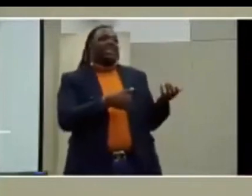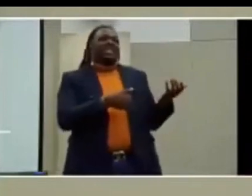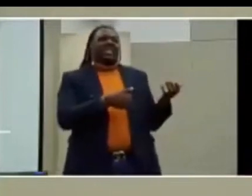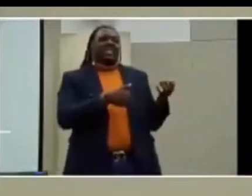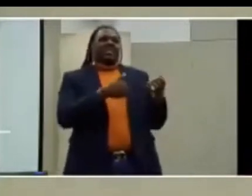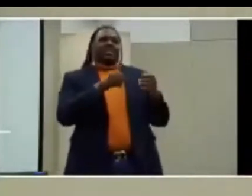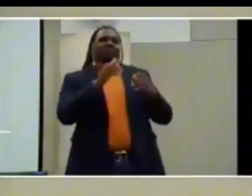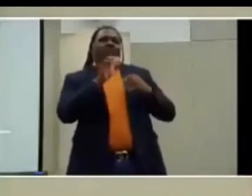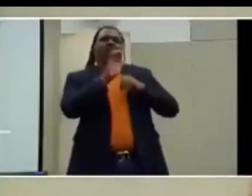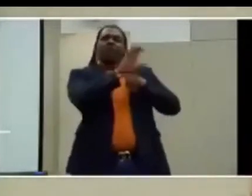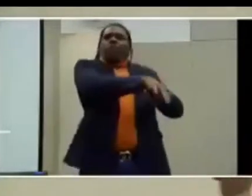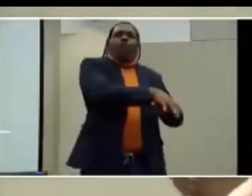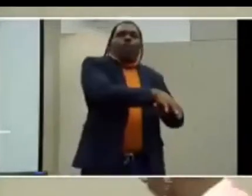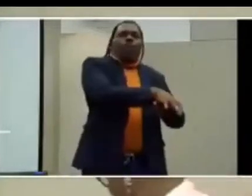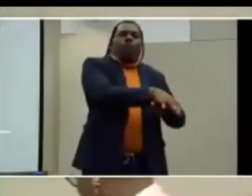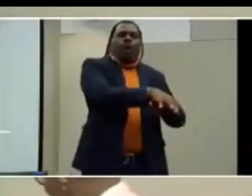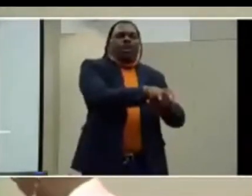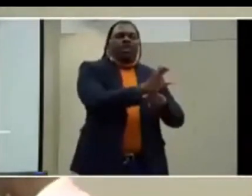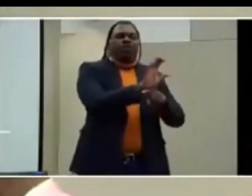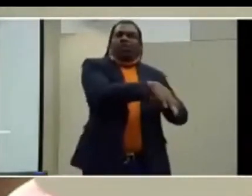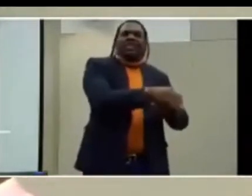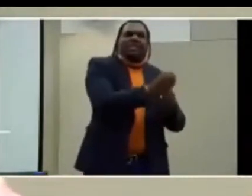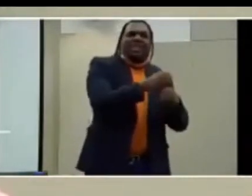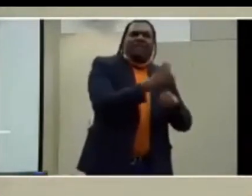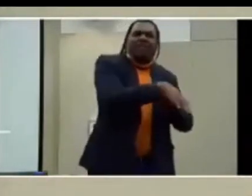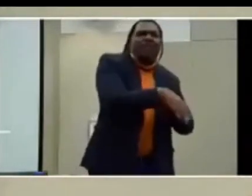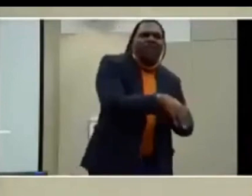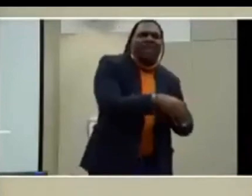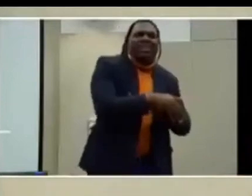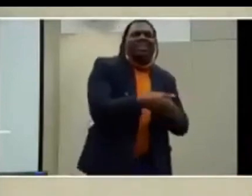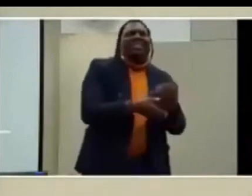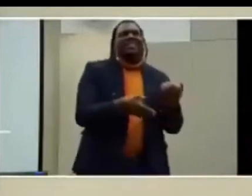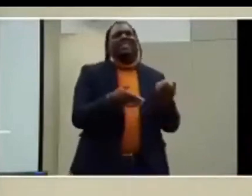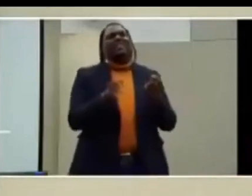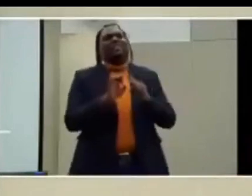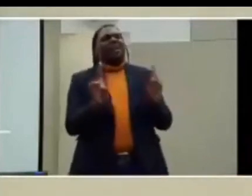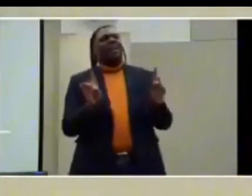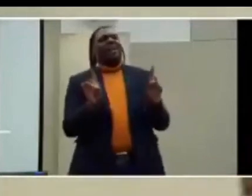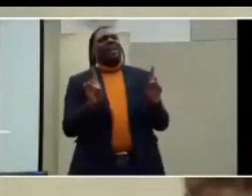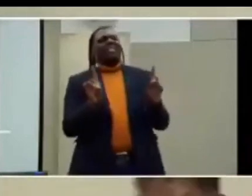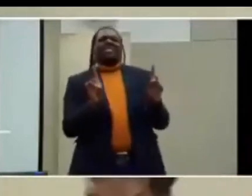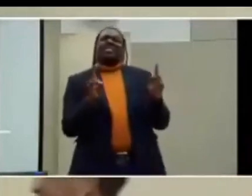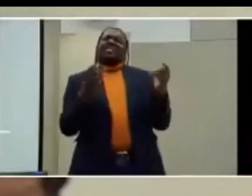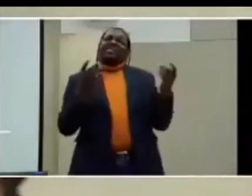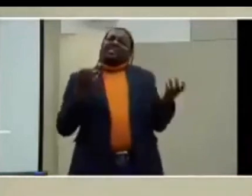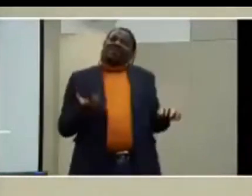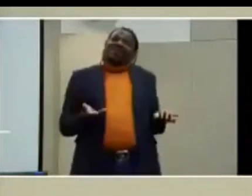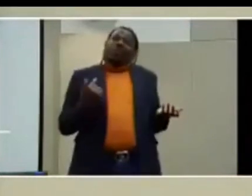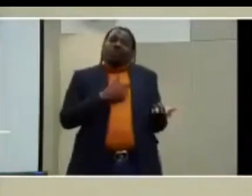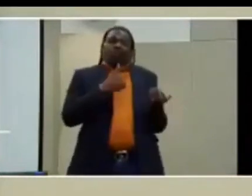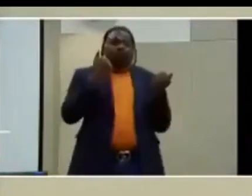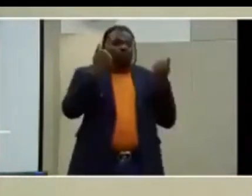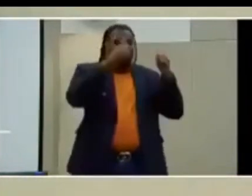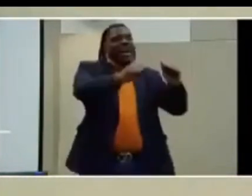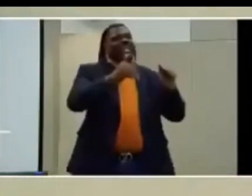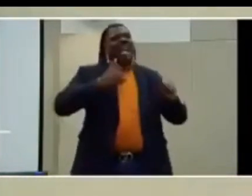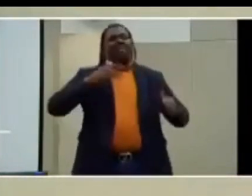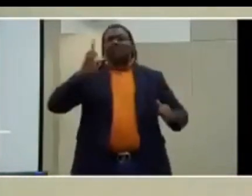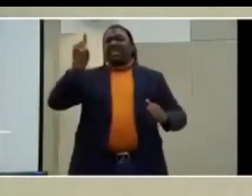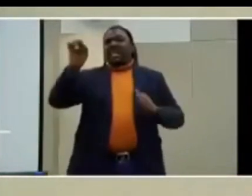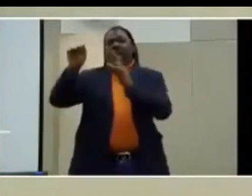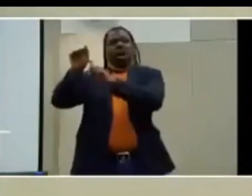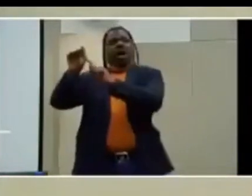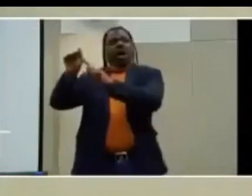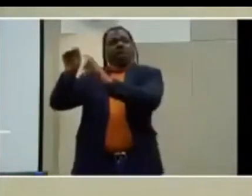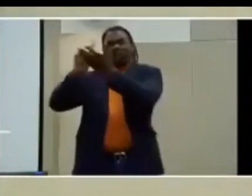enforcement issue that can get down to that level of granularity. So we're trying to make that data available.